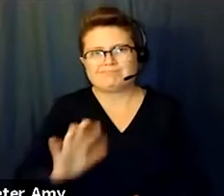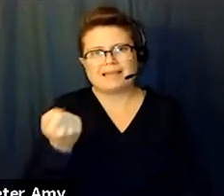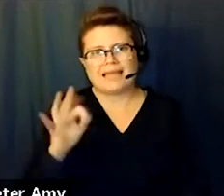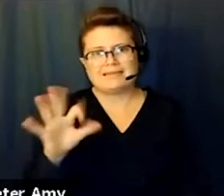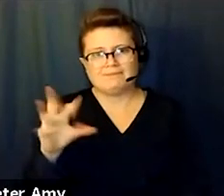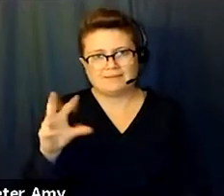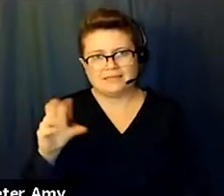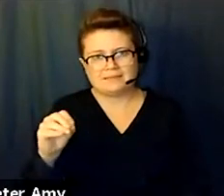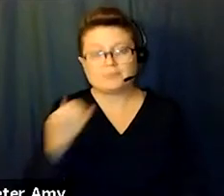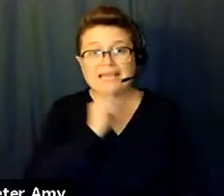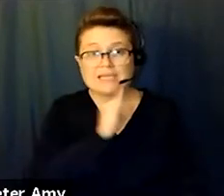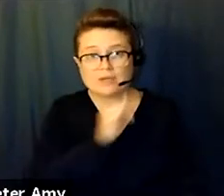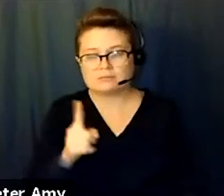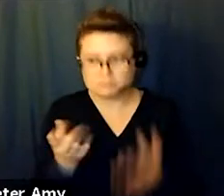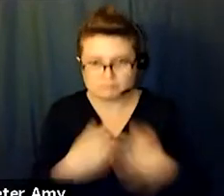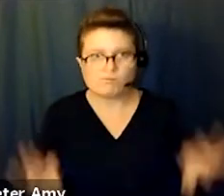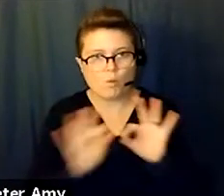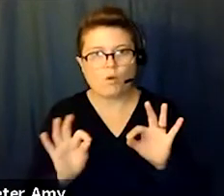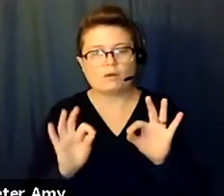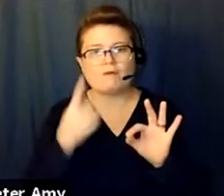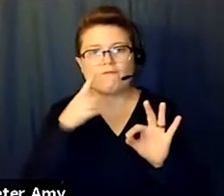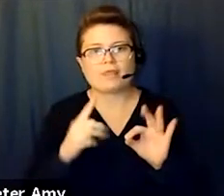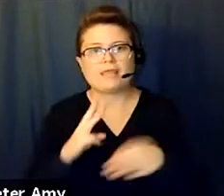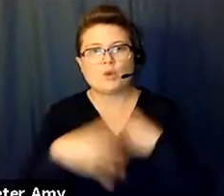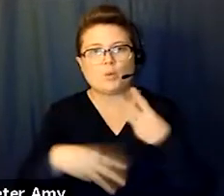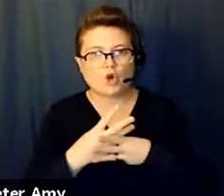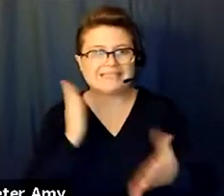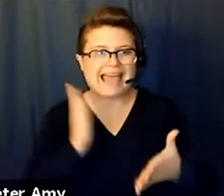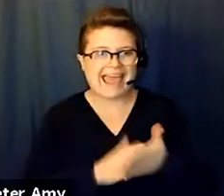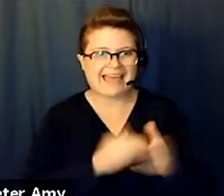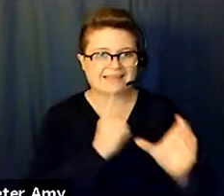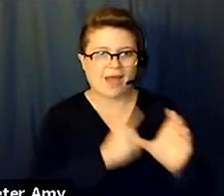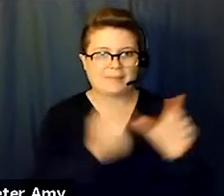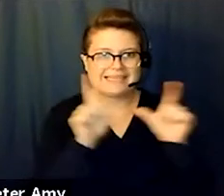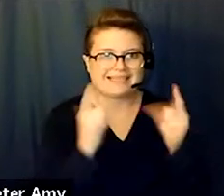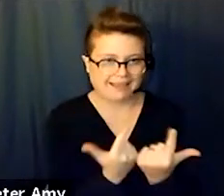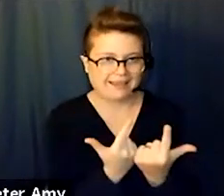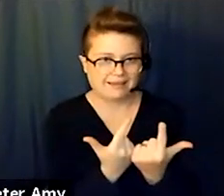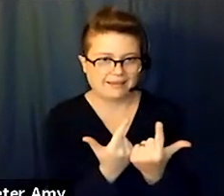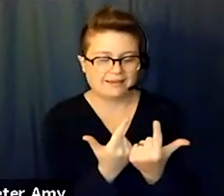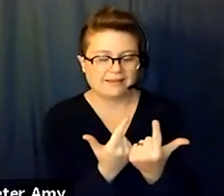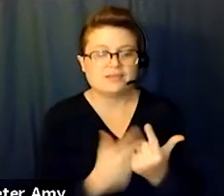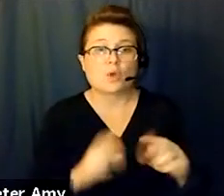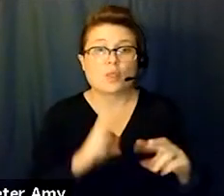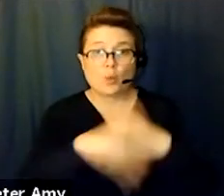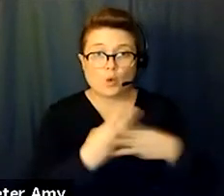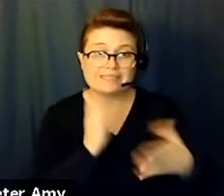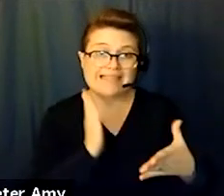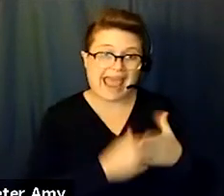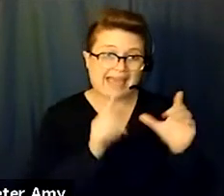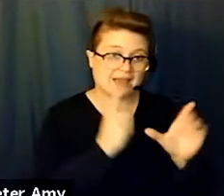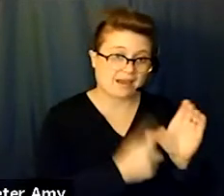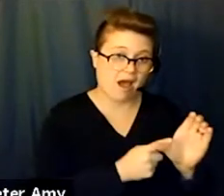Israel played a major role in what is called the World Anti-Communist League. And the World Anti-Communist League was a non-governmental